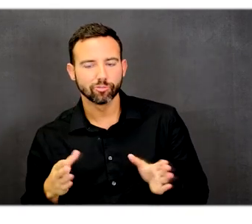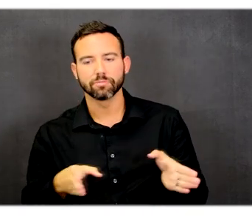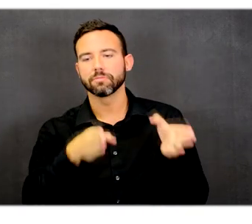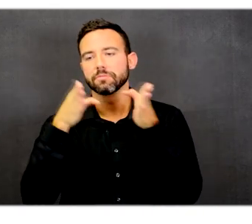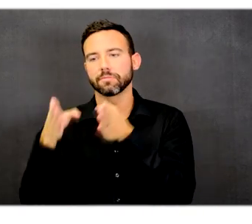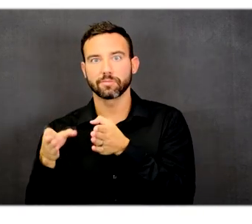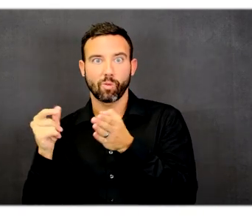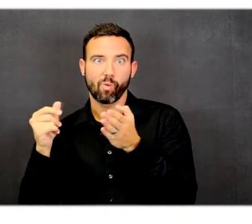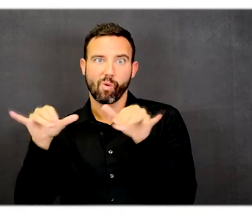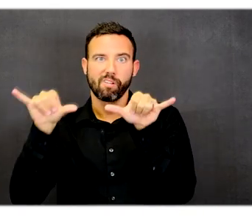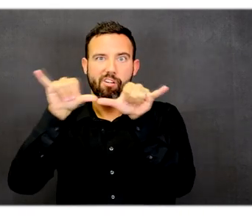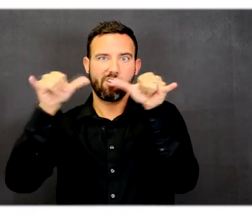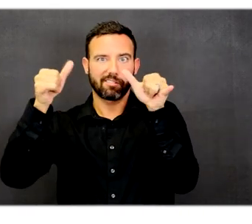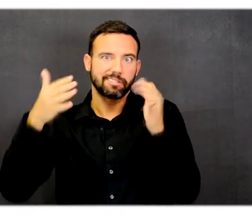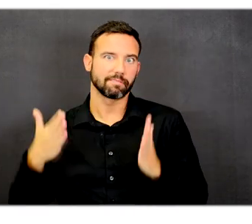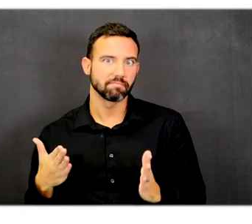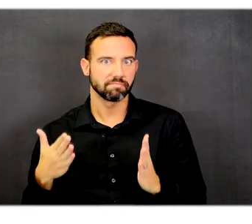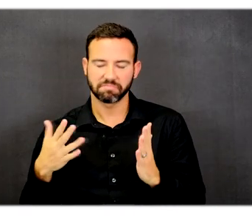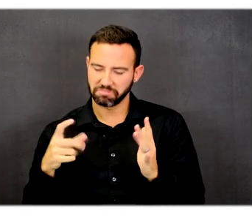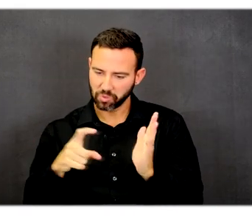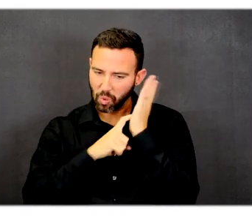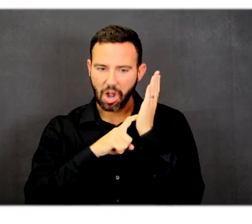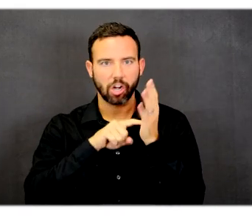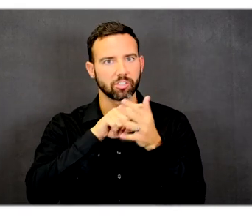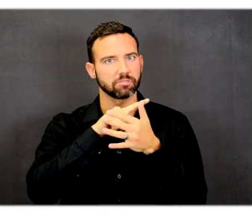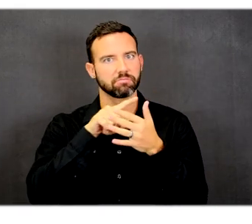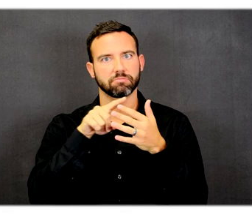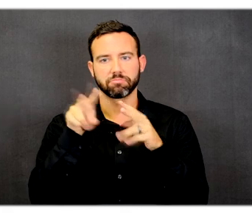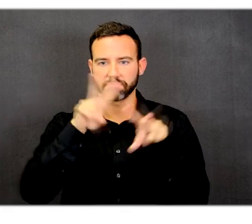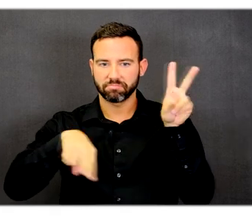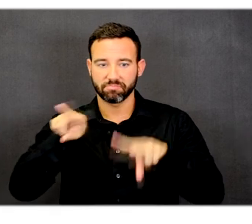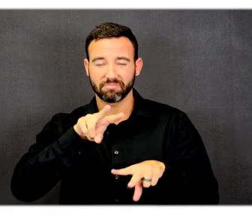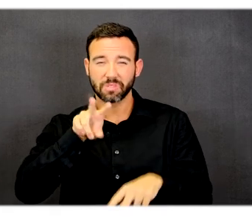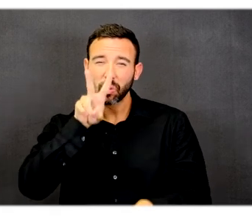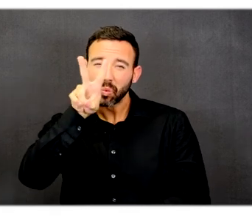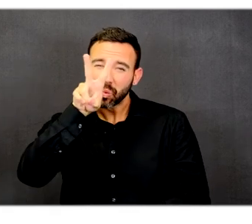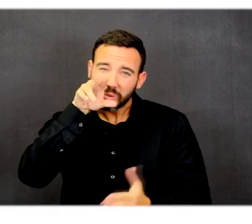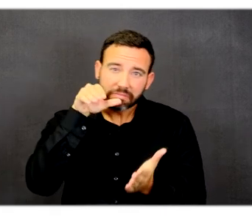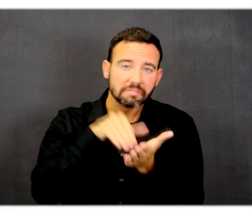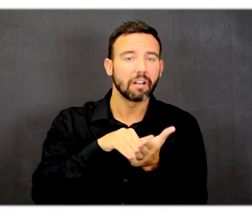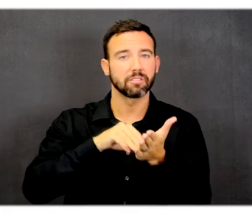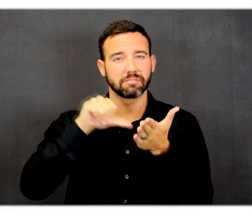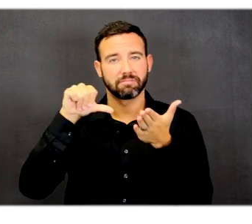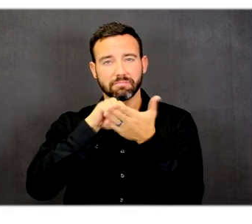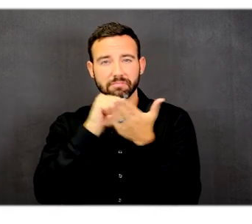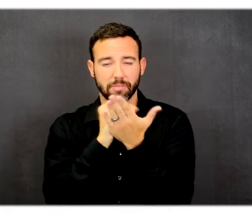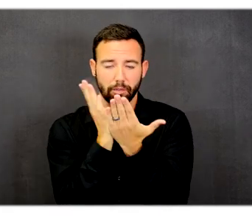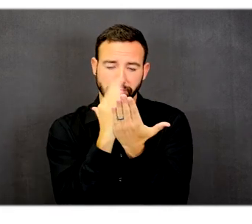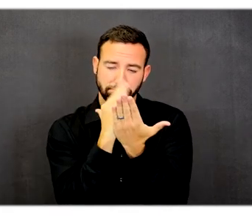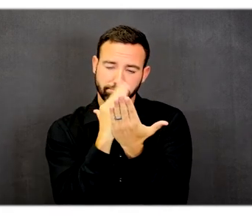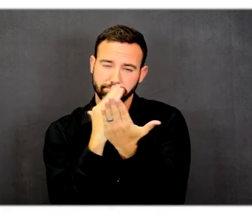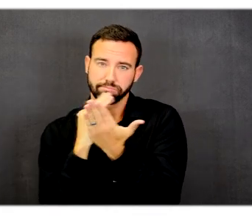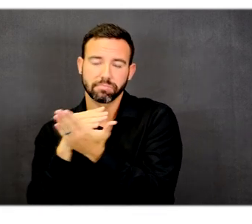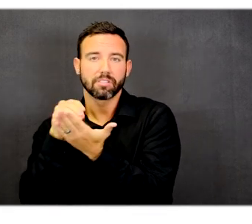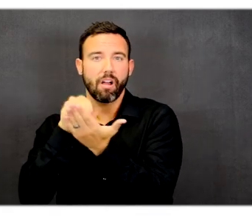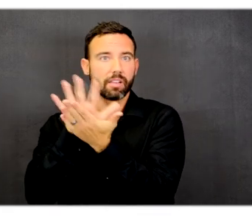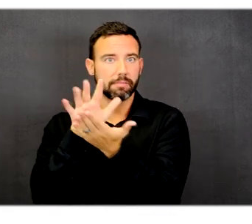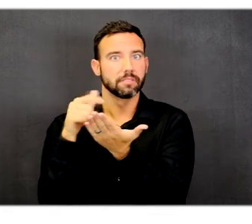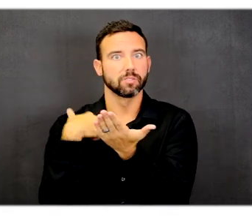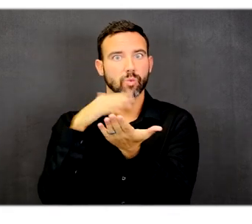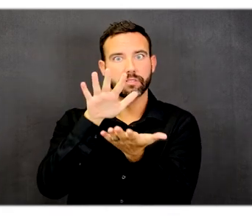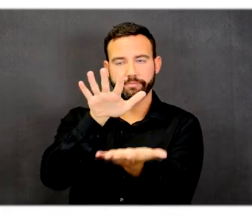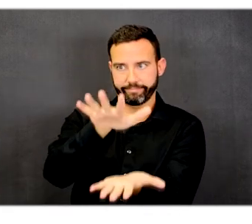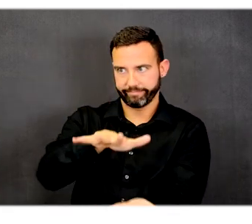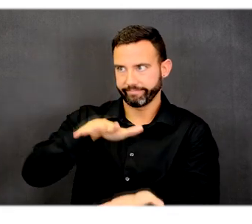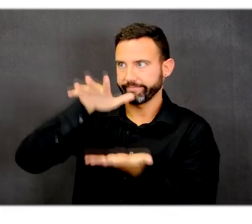case, an architect. Almost 2,000 sheets of documents covering this entire facility was submitted for review.